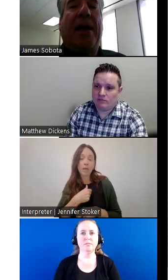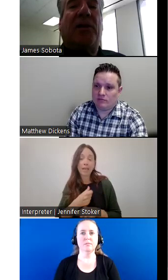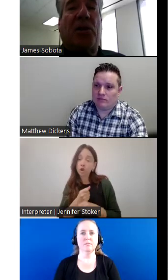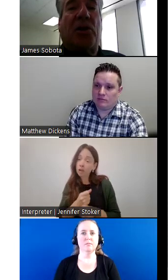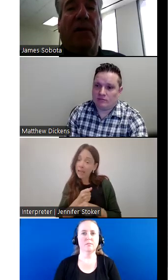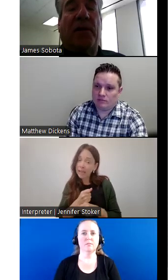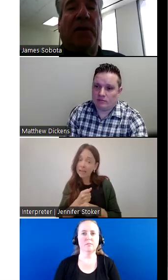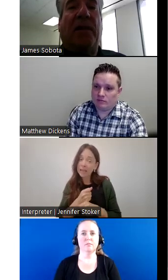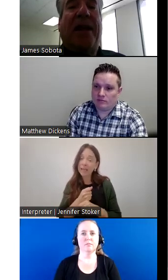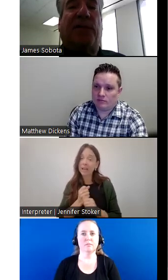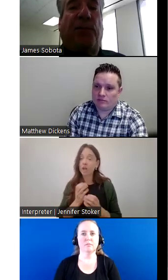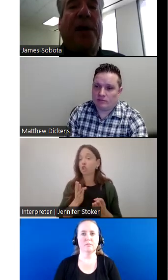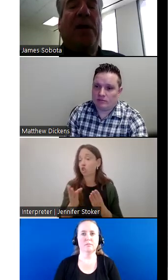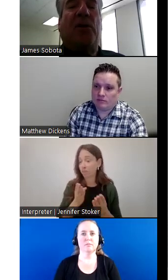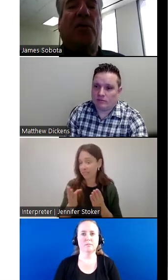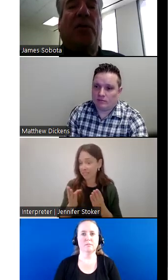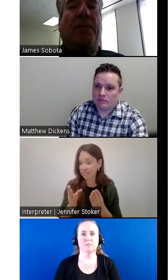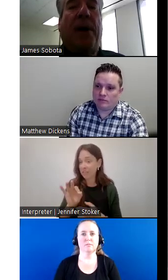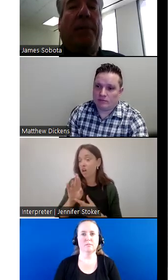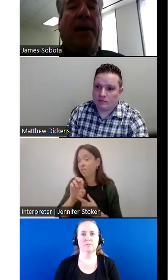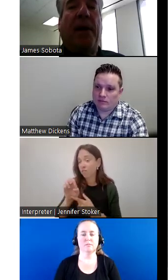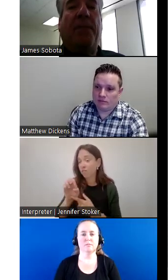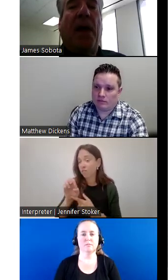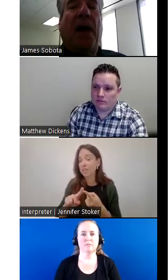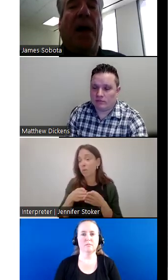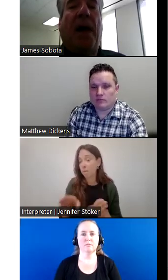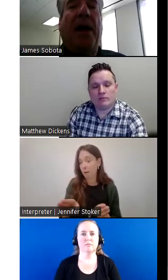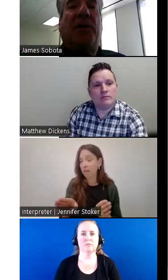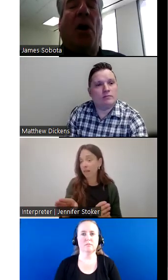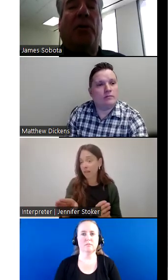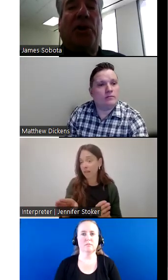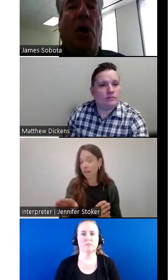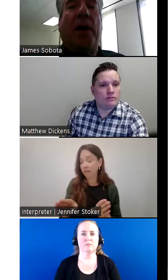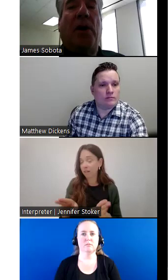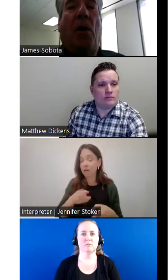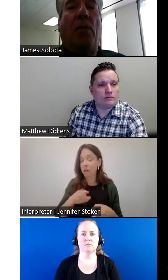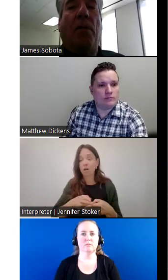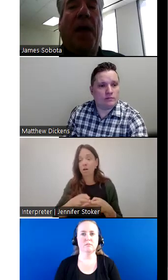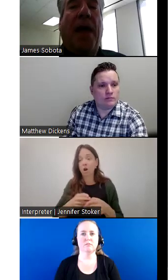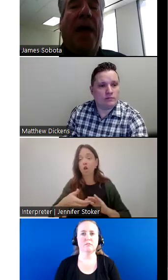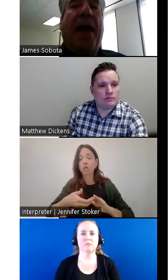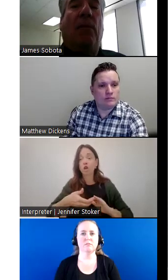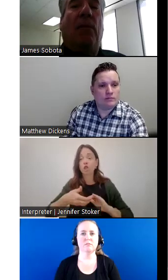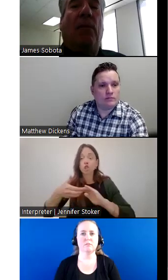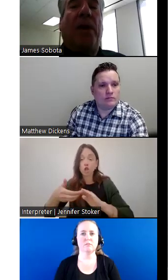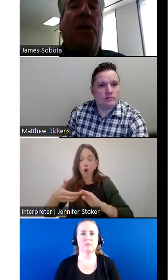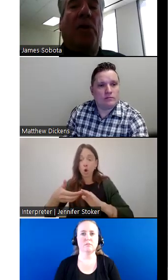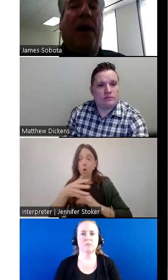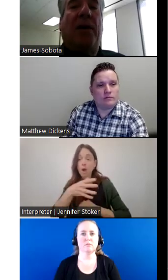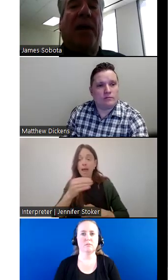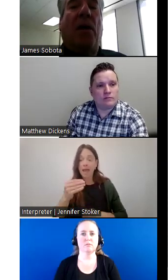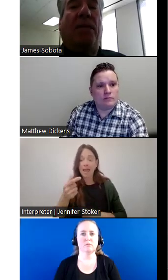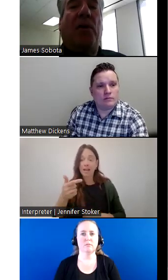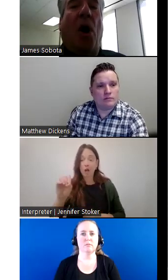a service that's free to the public. Uh, it's called toe and go. And what we